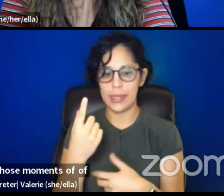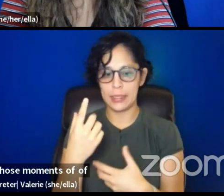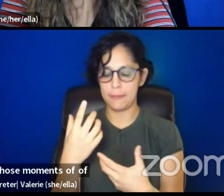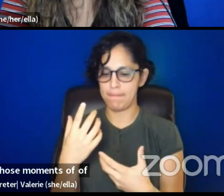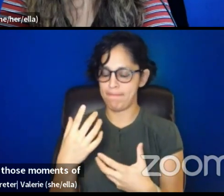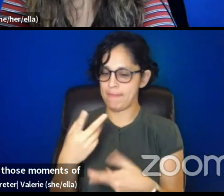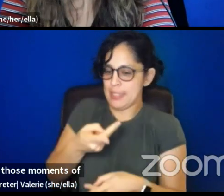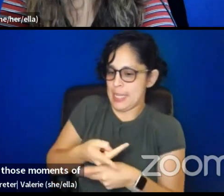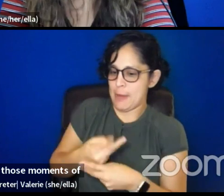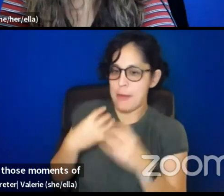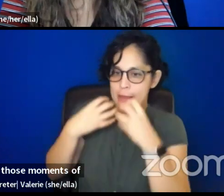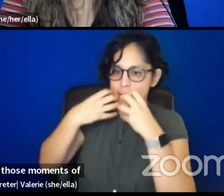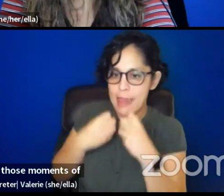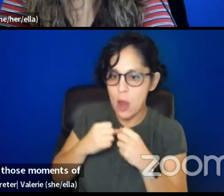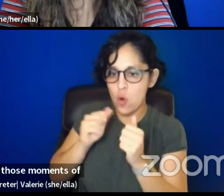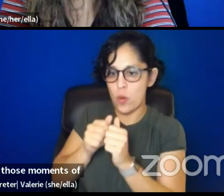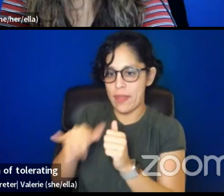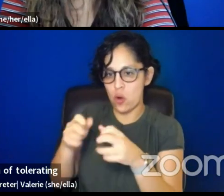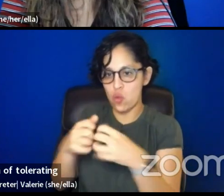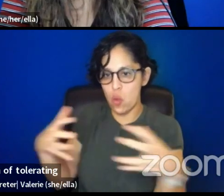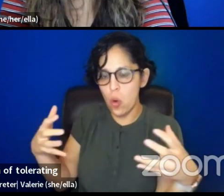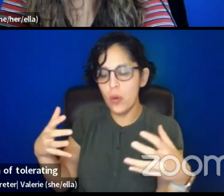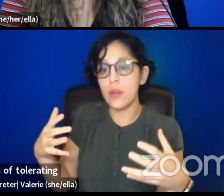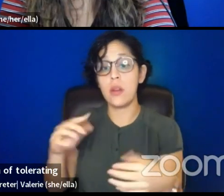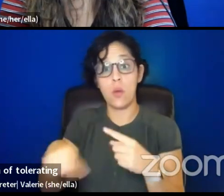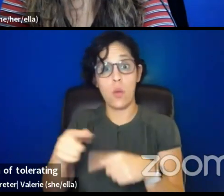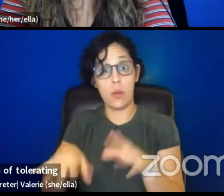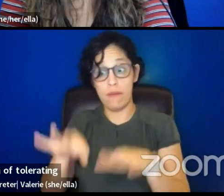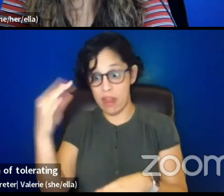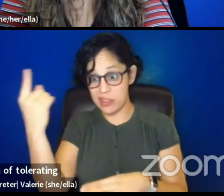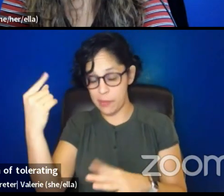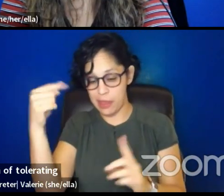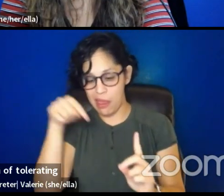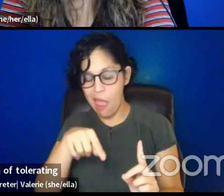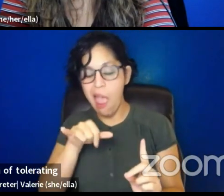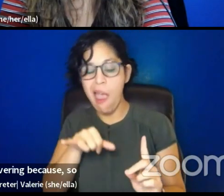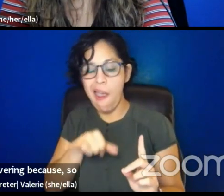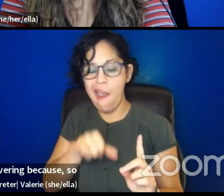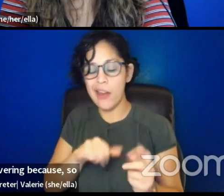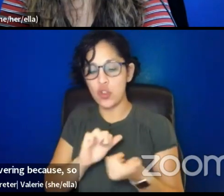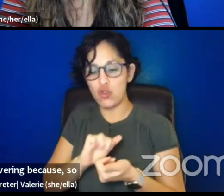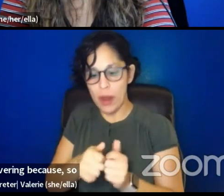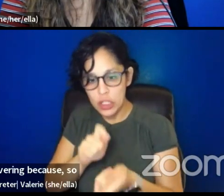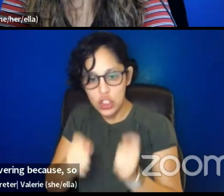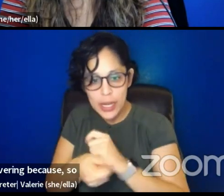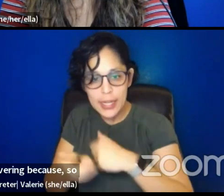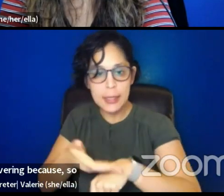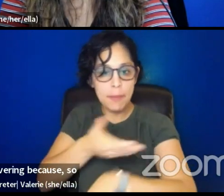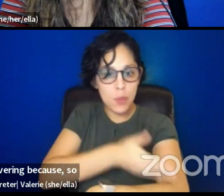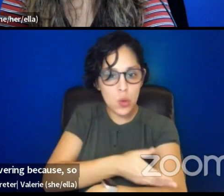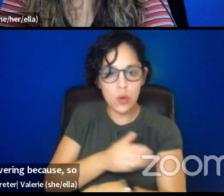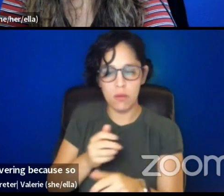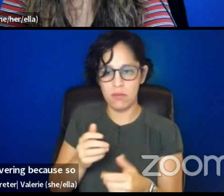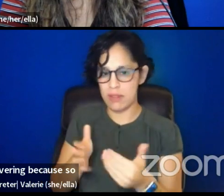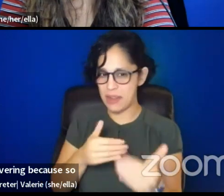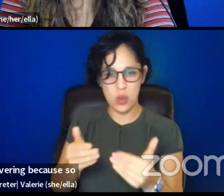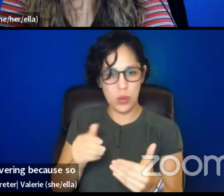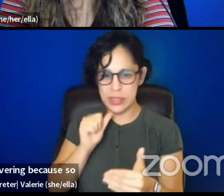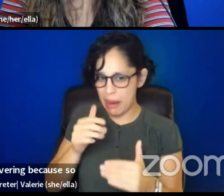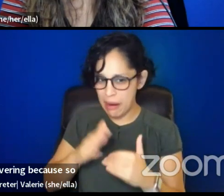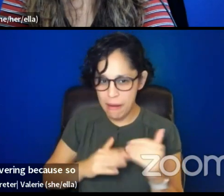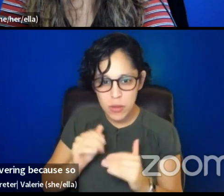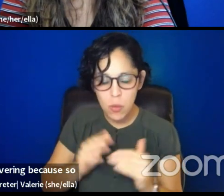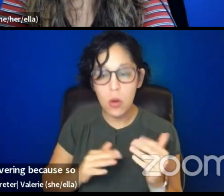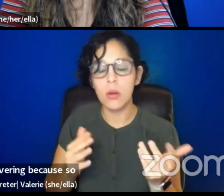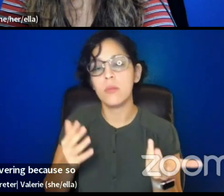of tolerating the discomfort of what we're discovering because so often we look at something and we're like, okay,